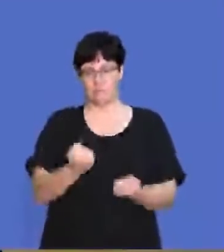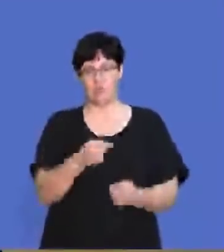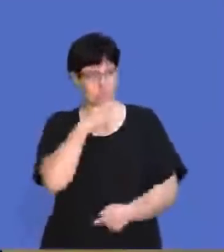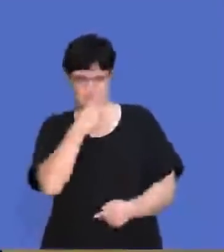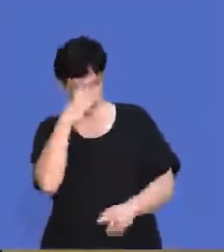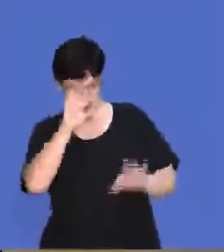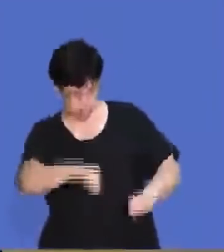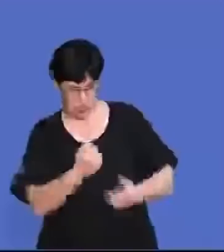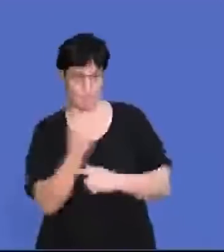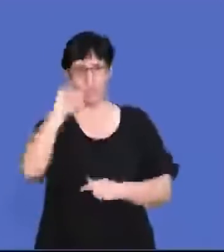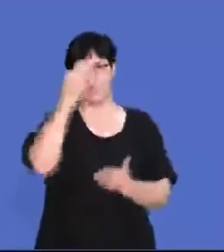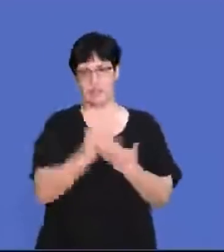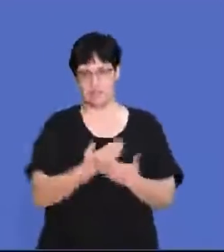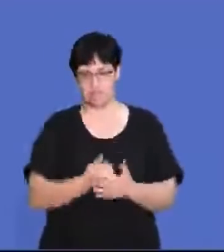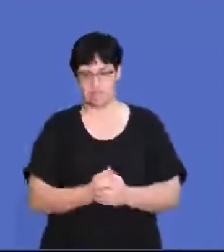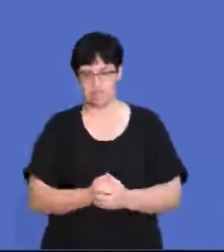the outcome.